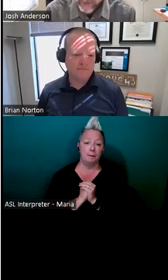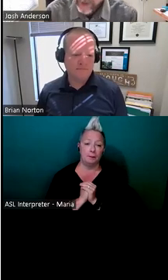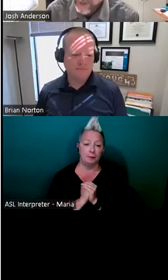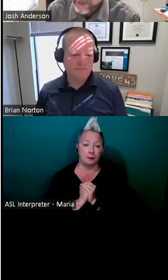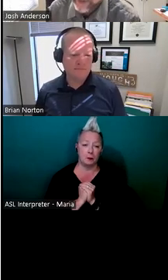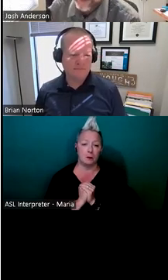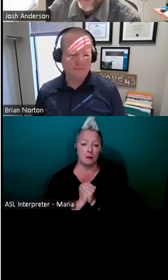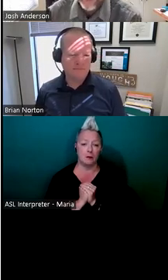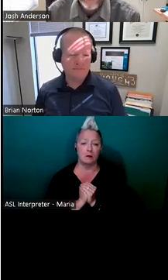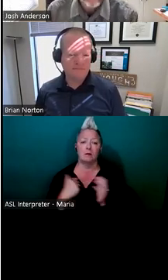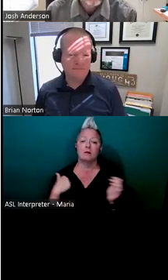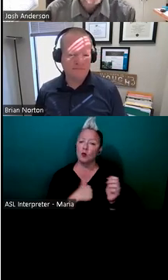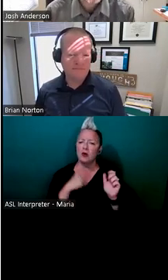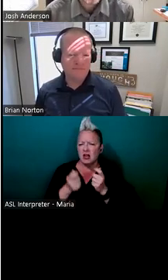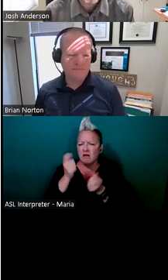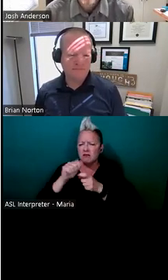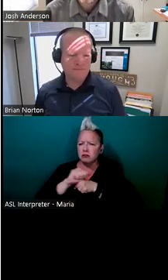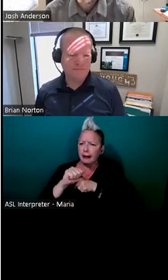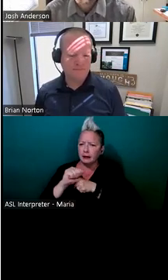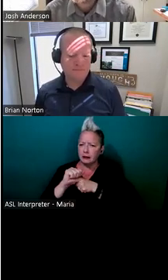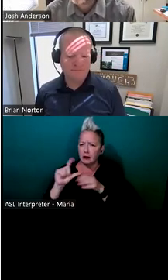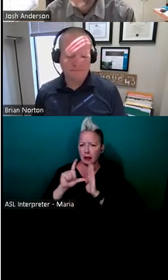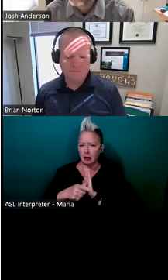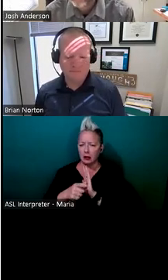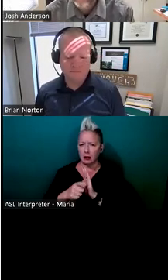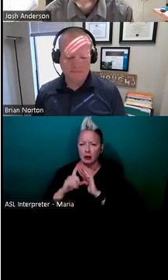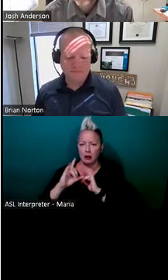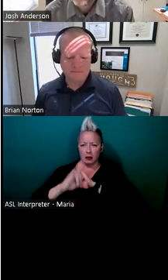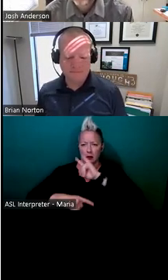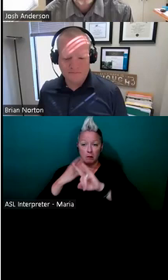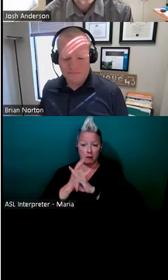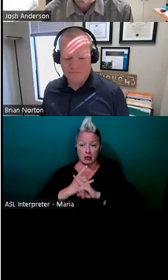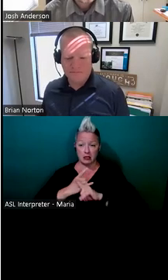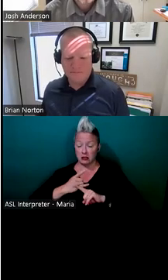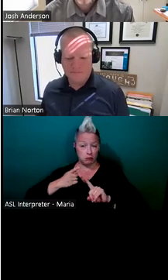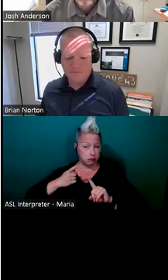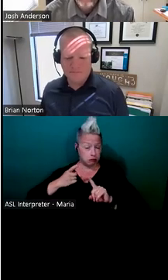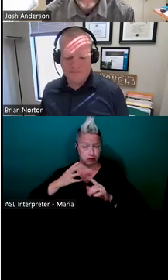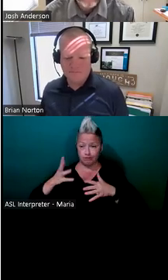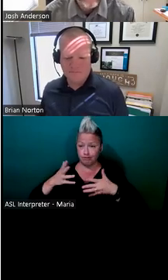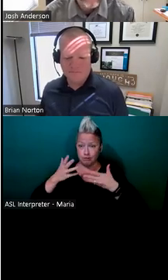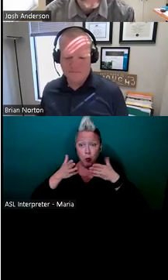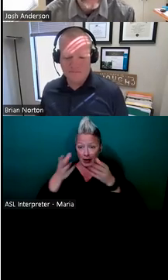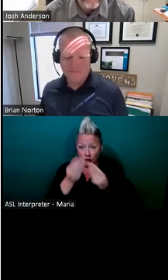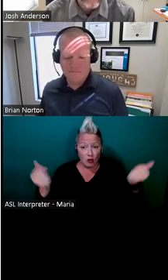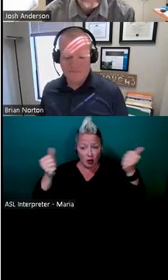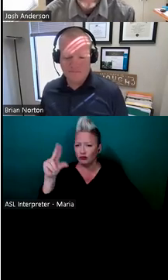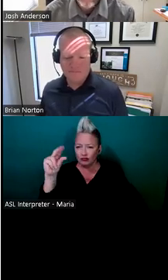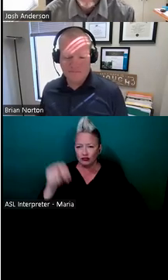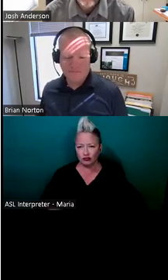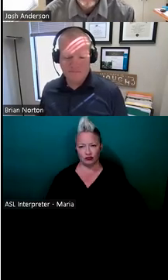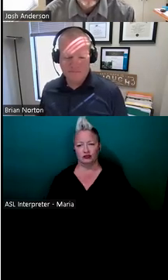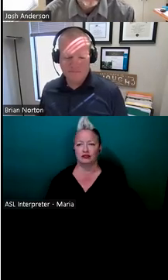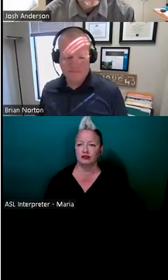we, we go into the scenarios later, but there's really no magic bullet. Uh, it'd be great if there really was that, you know, I have an